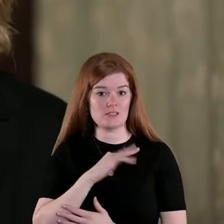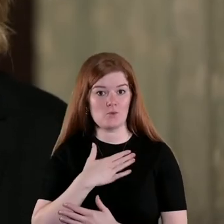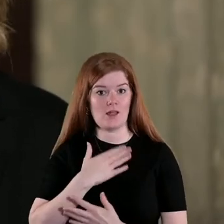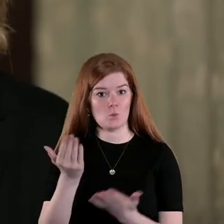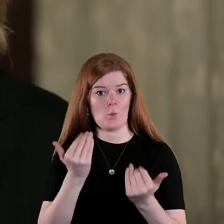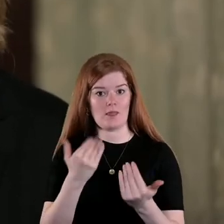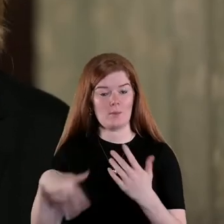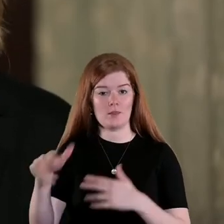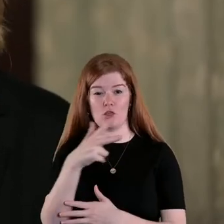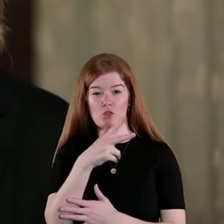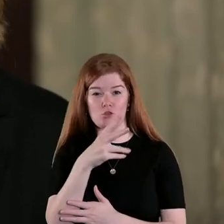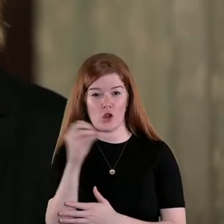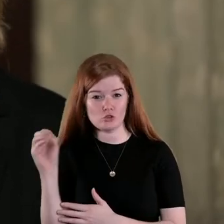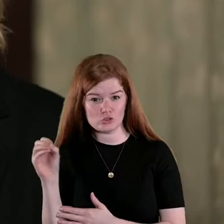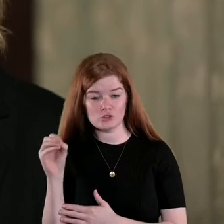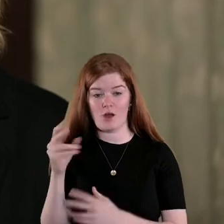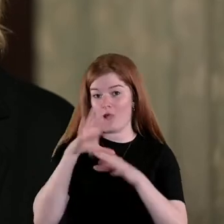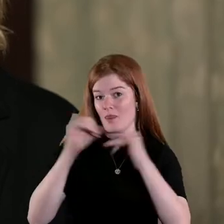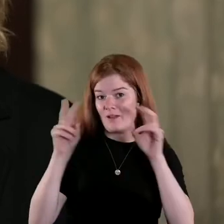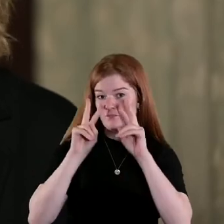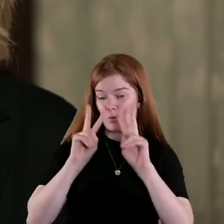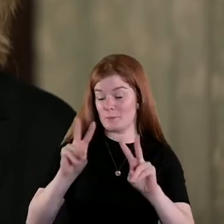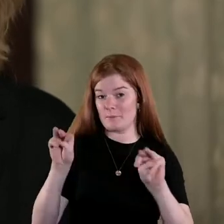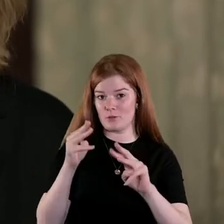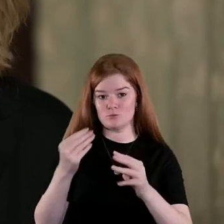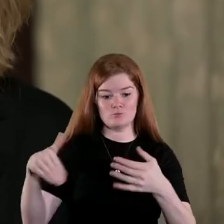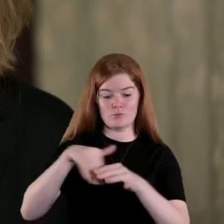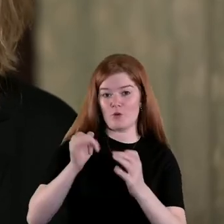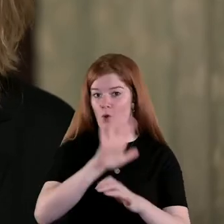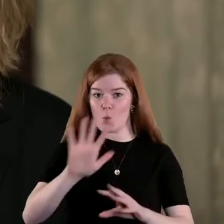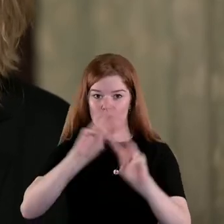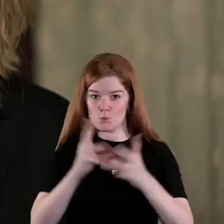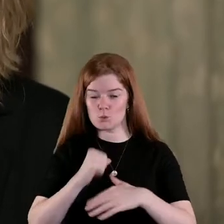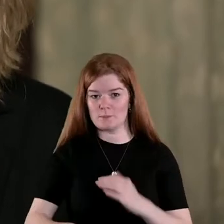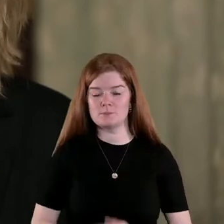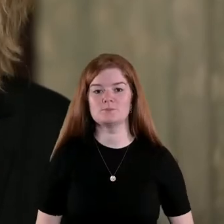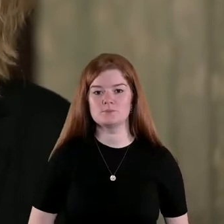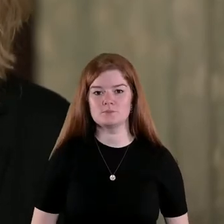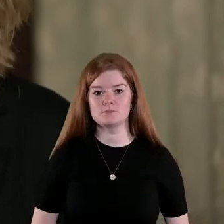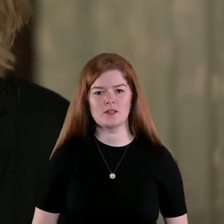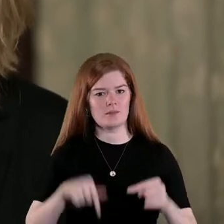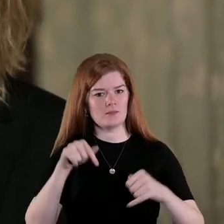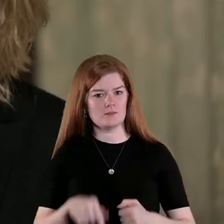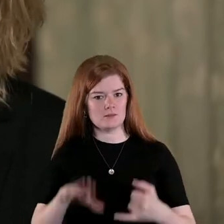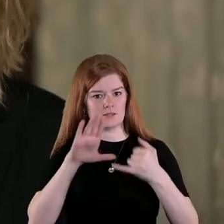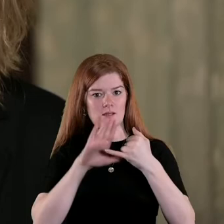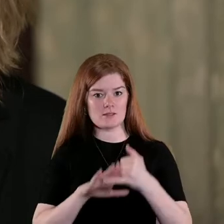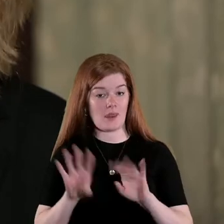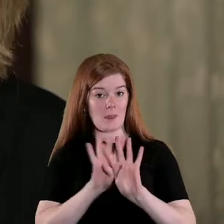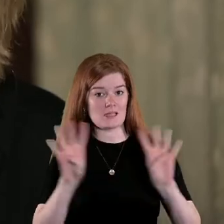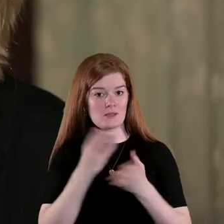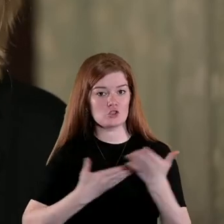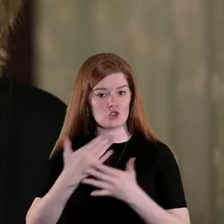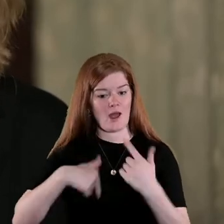welcome the 300 virtual viewers who are joining us from across the globe this evening this is the final panel discussion